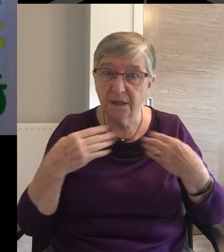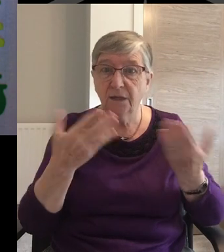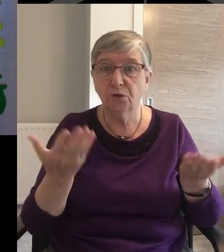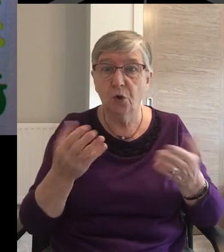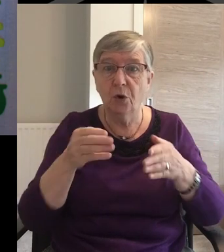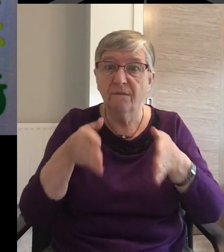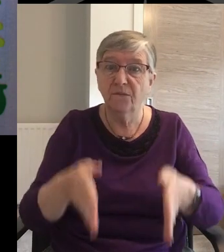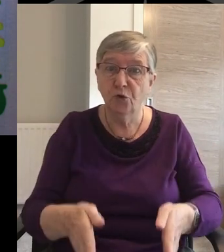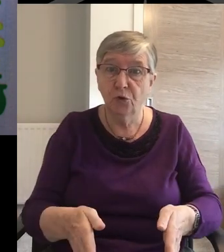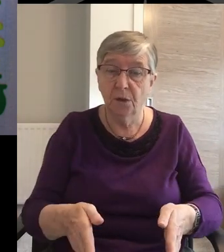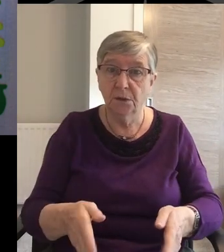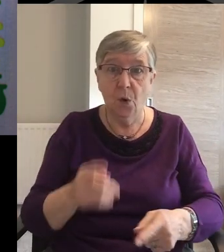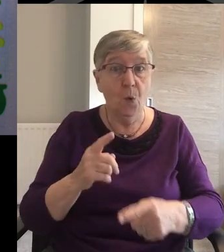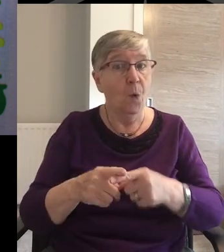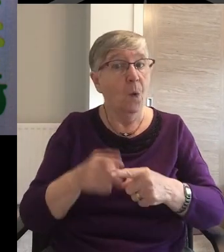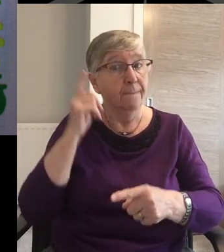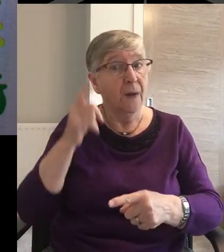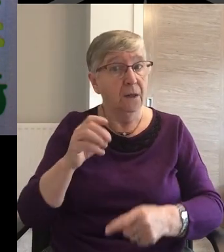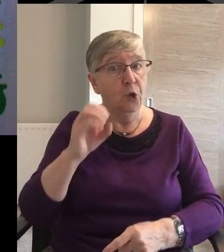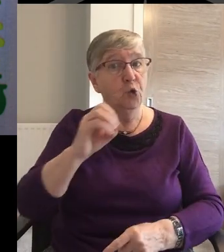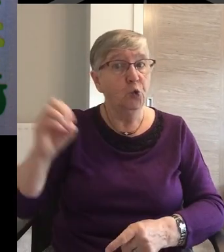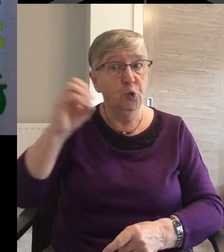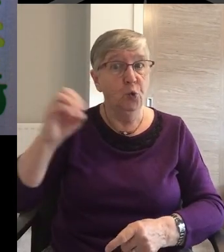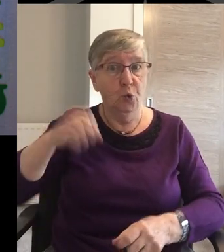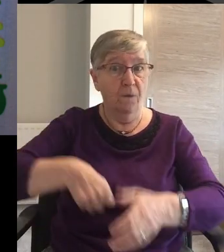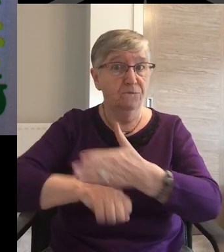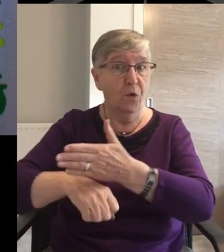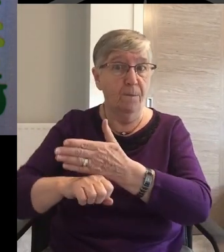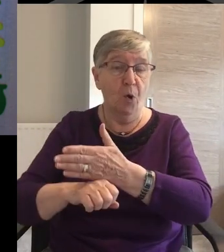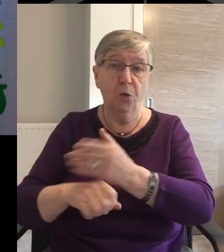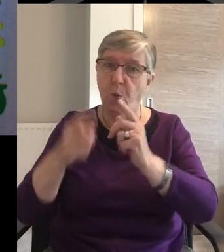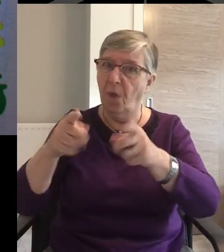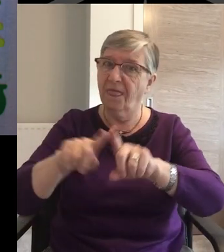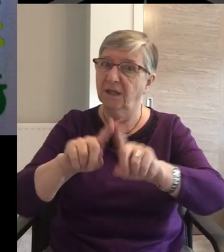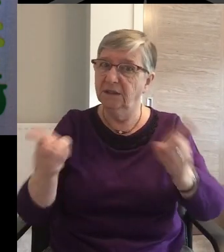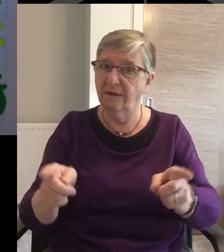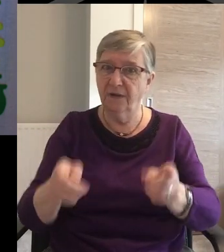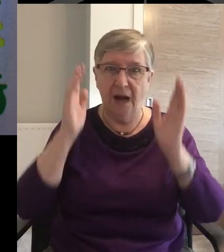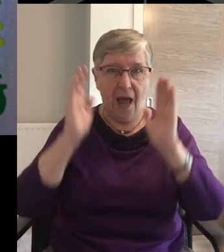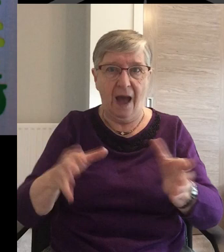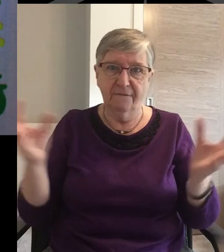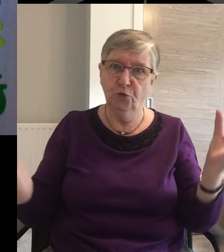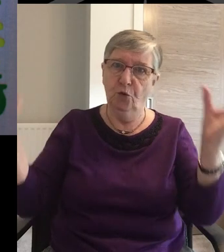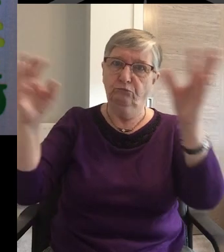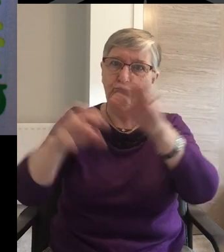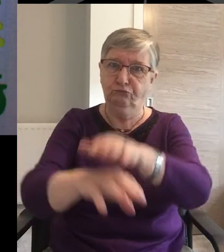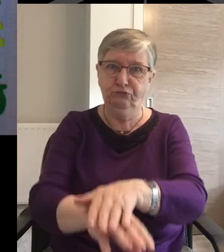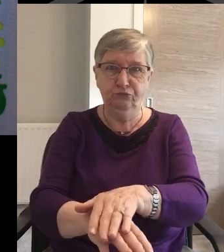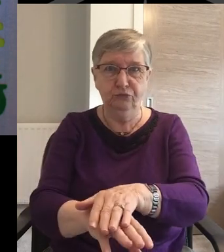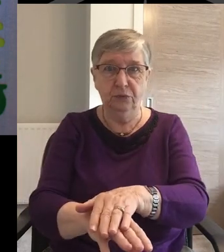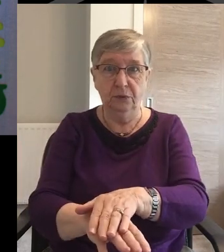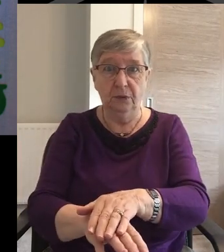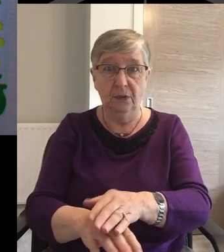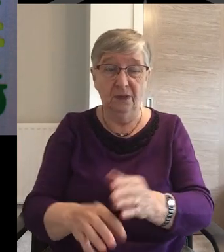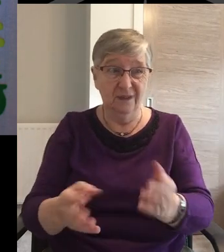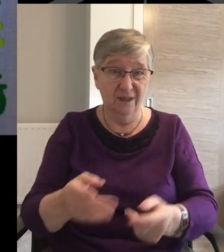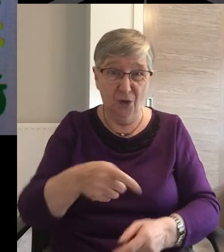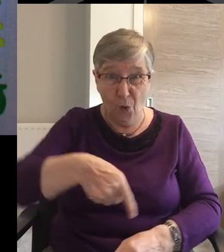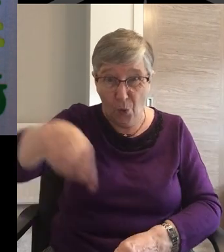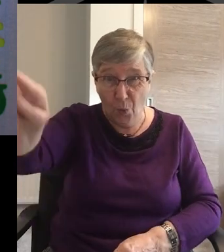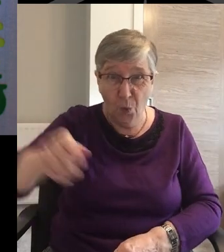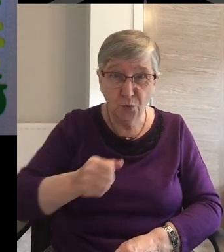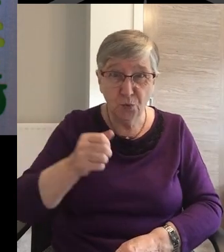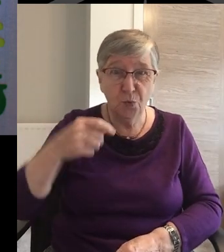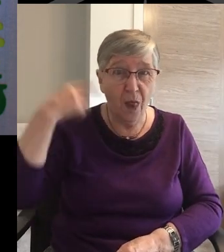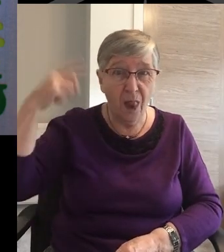Oh but then there's the euros Oh that's another matter We all have to get together for that Even if it's only to go all the way to